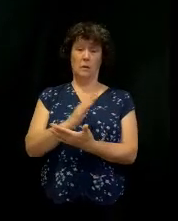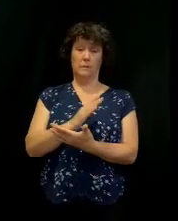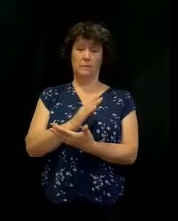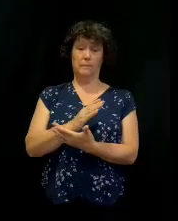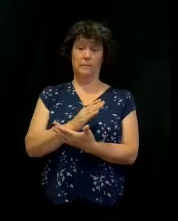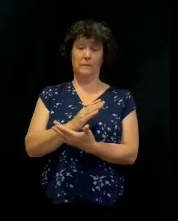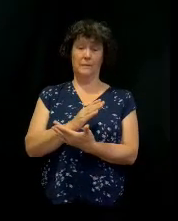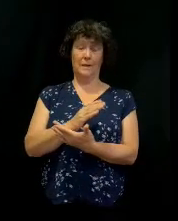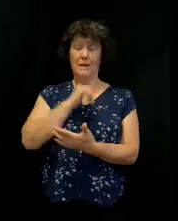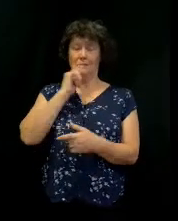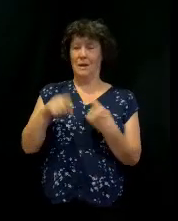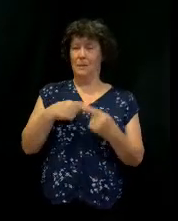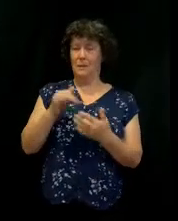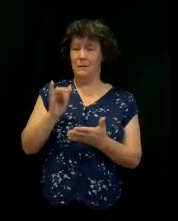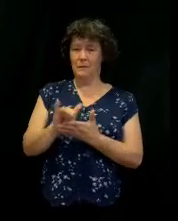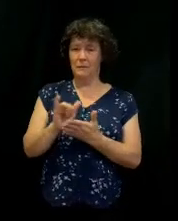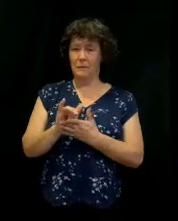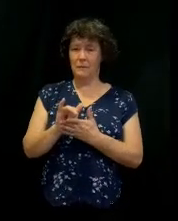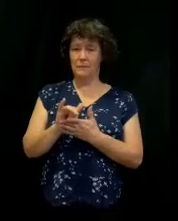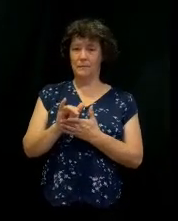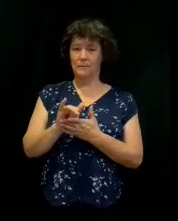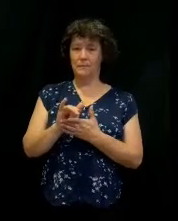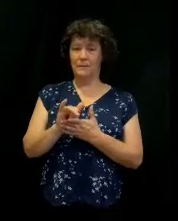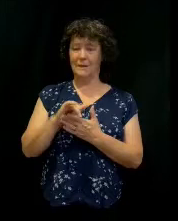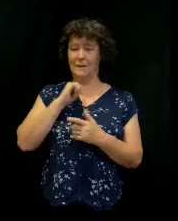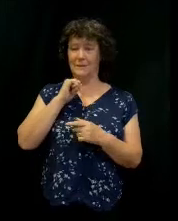But it's not a, when did the church ever become about you?